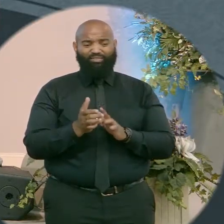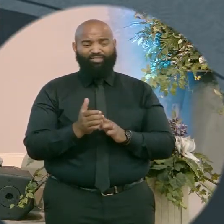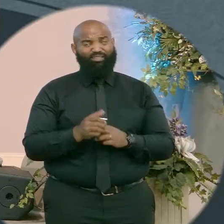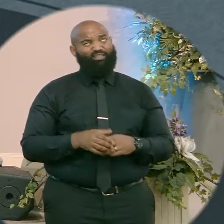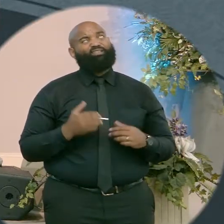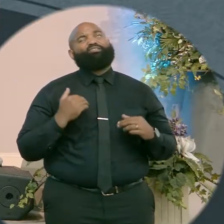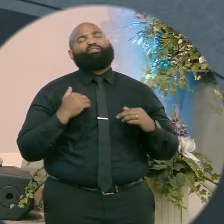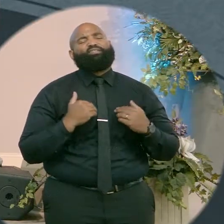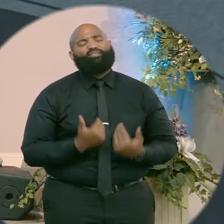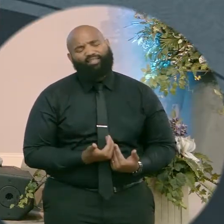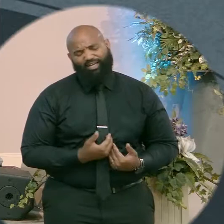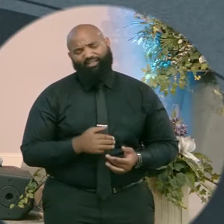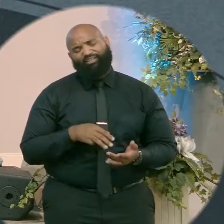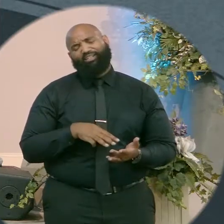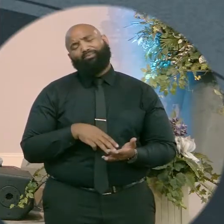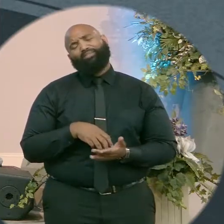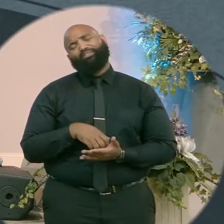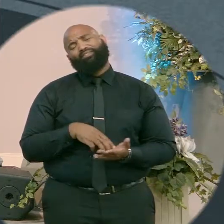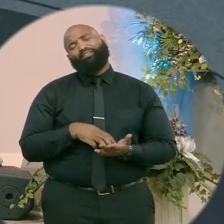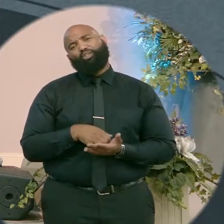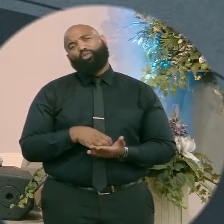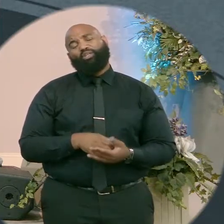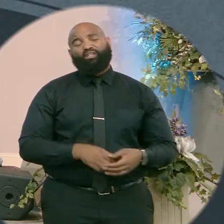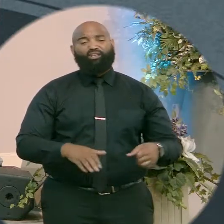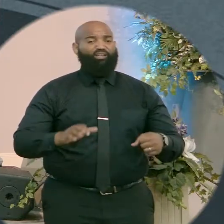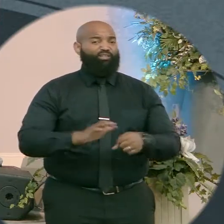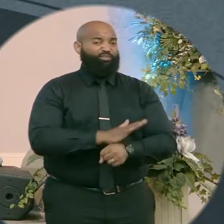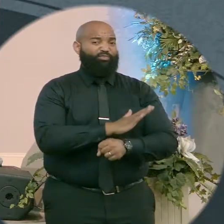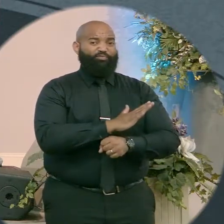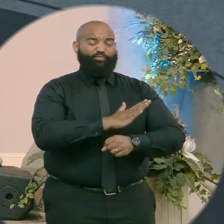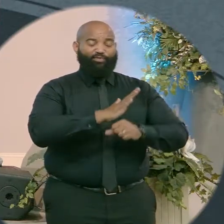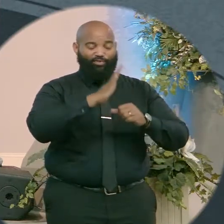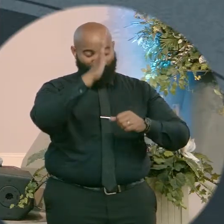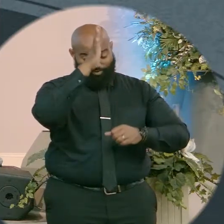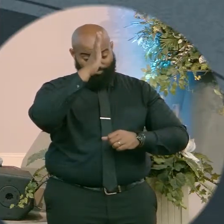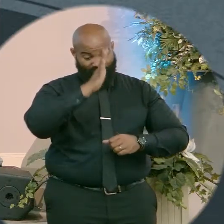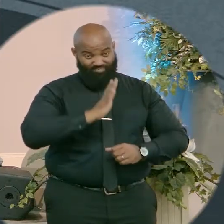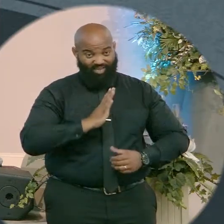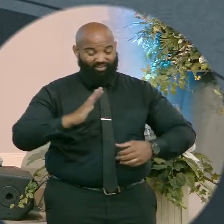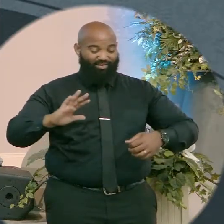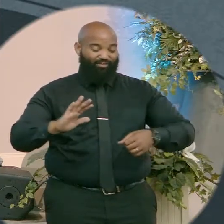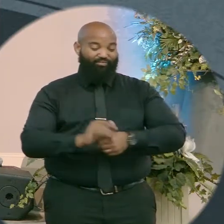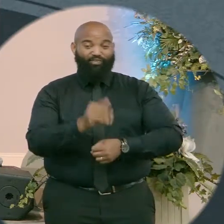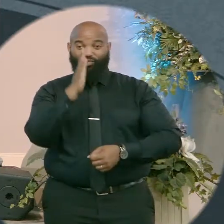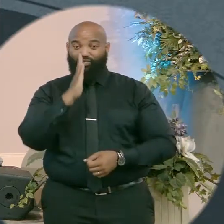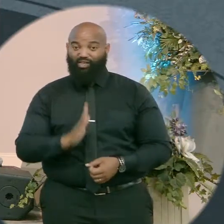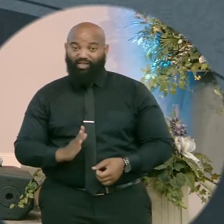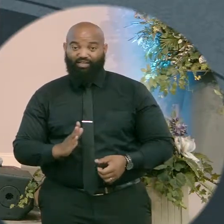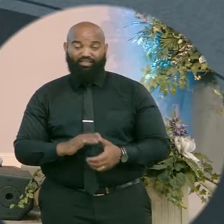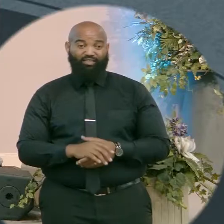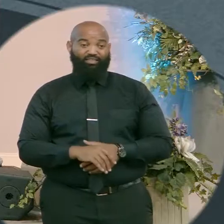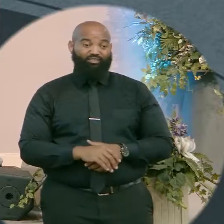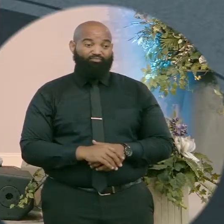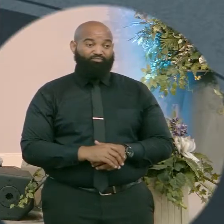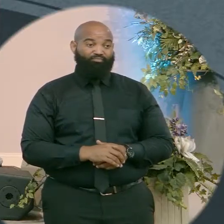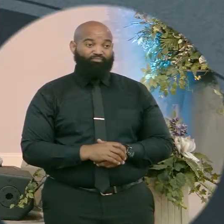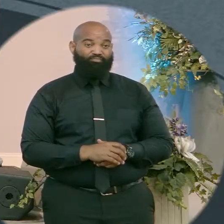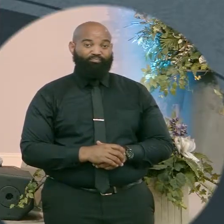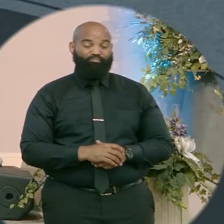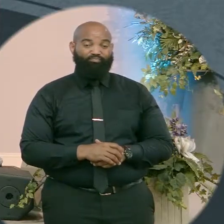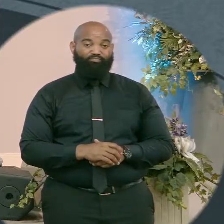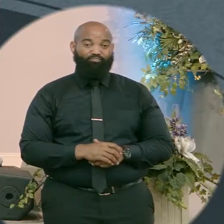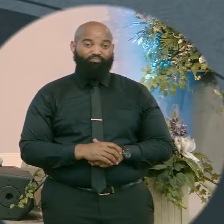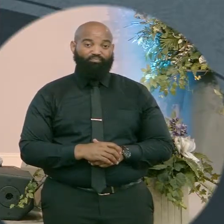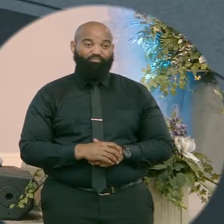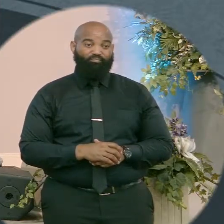in a weakened state. He was fully God and fully man, but he was tired. The human part of him was real. The wilderness part of him was real.